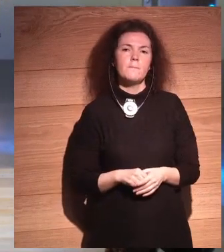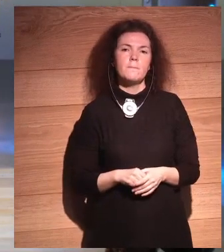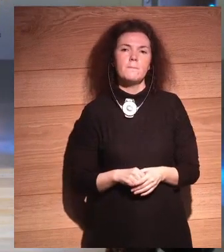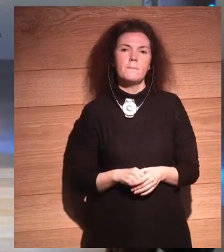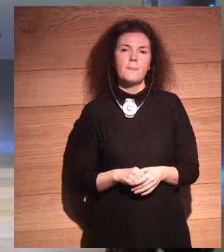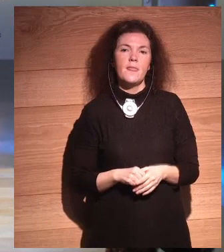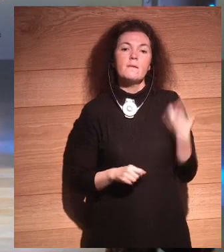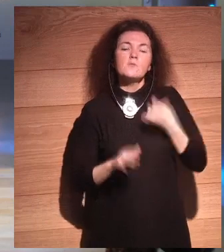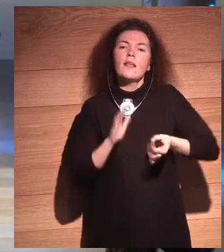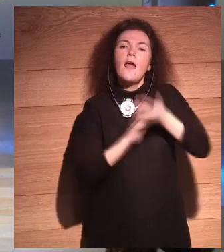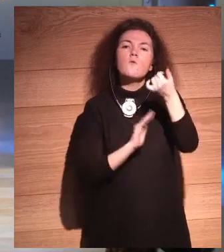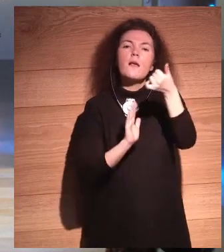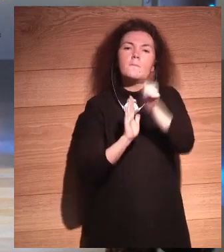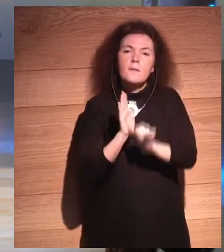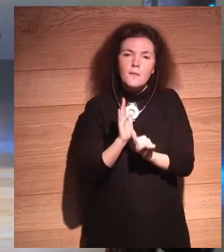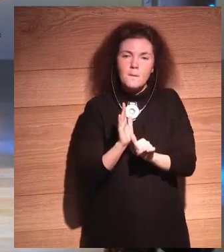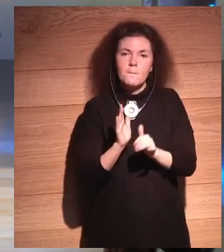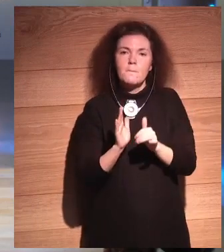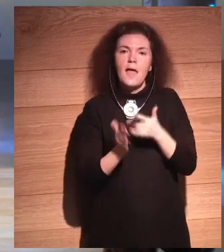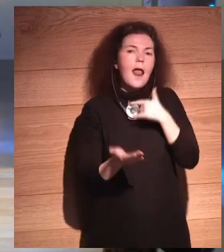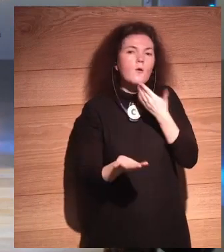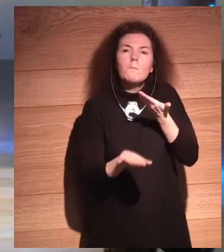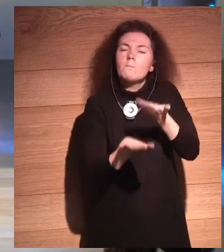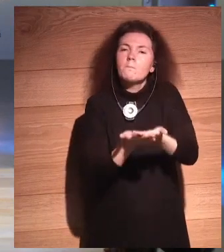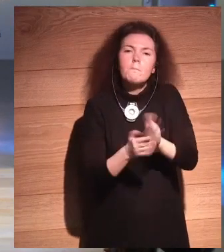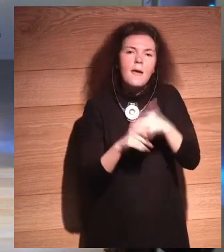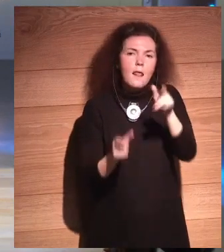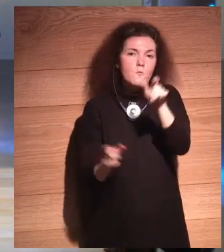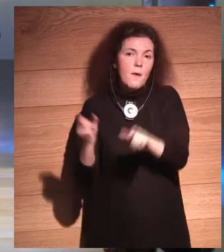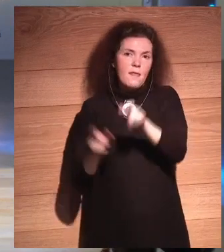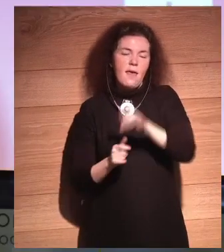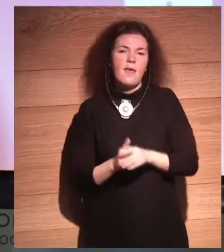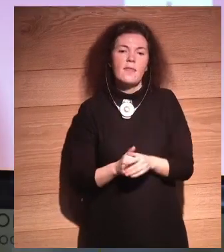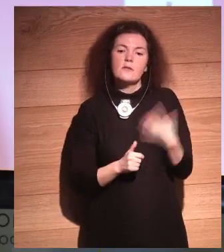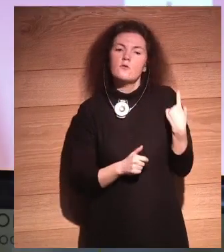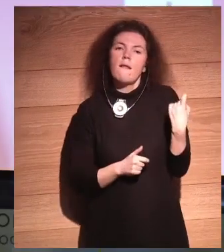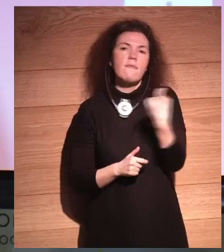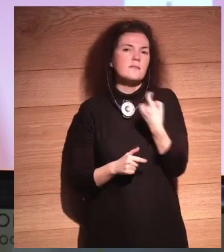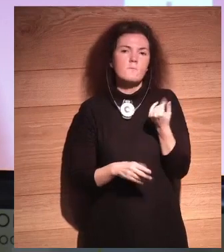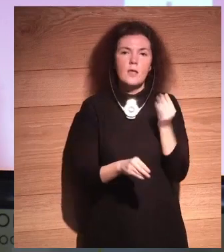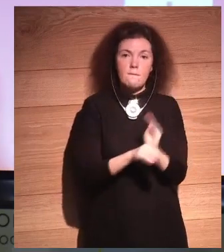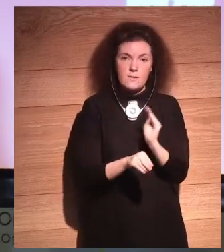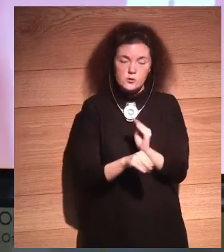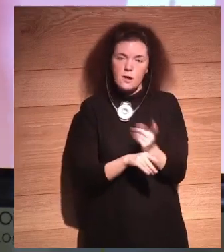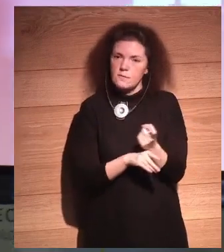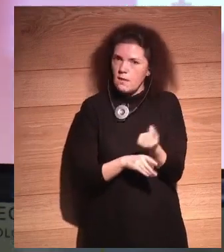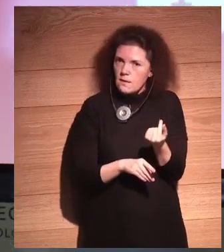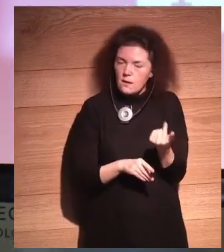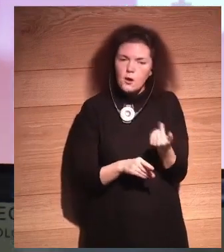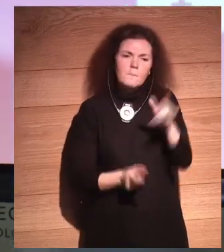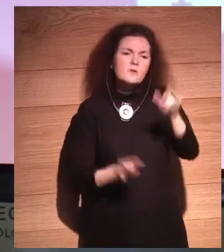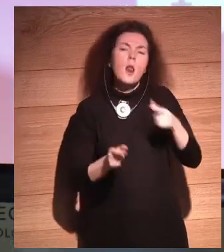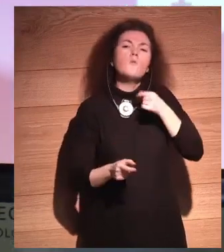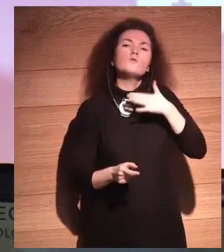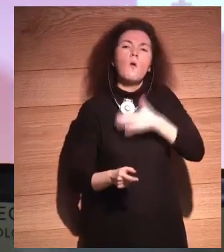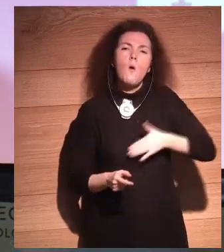Because as much as I love technology and the money that comes with it, obviously, everybody loves that, the convenience. What does it do? If